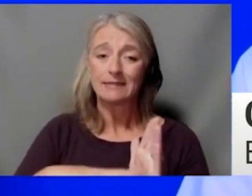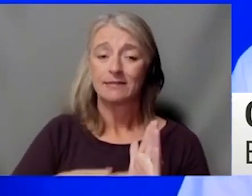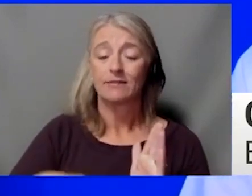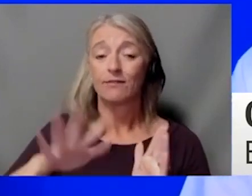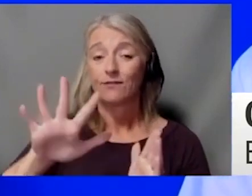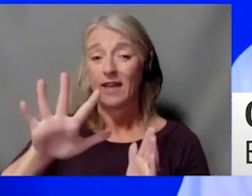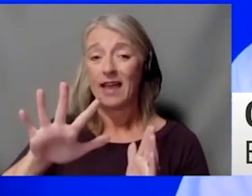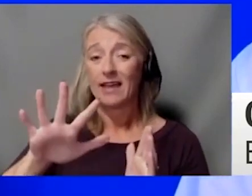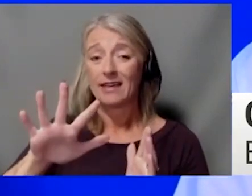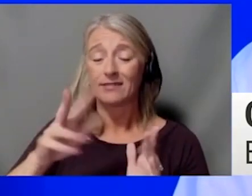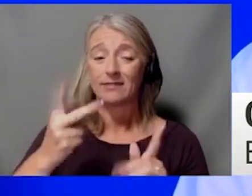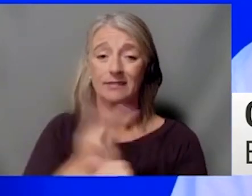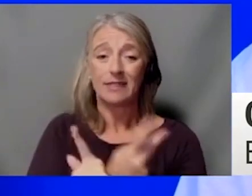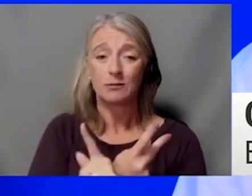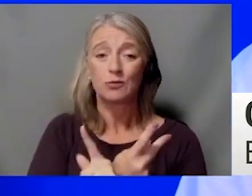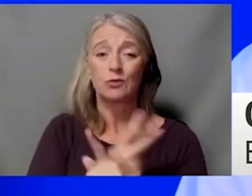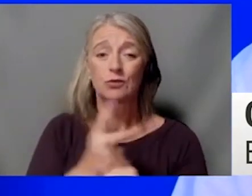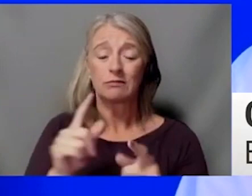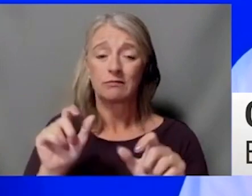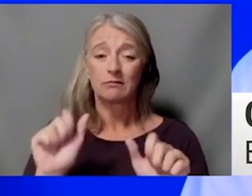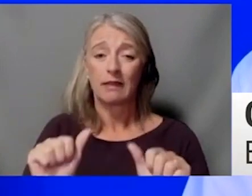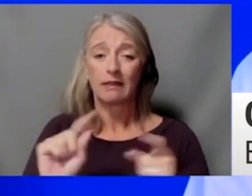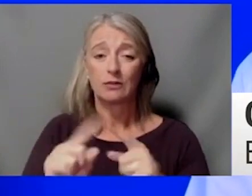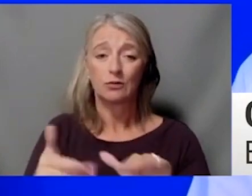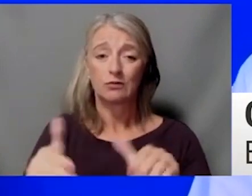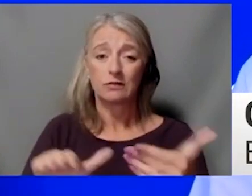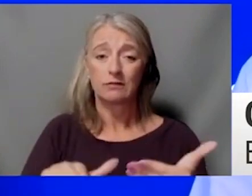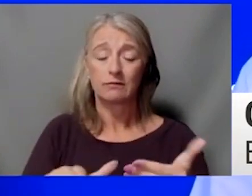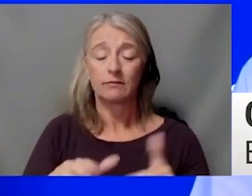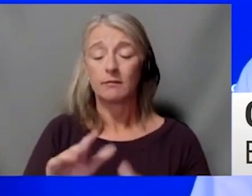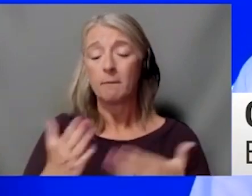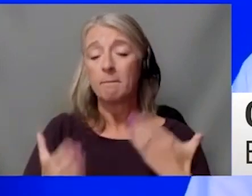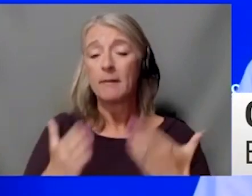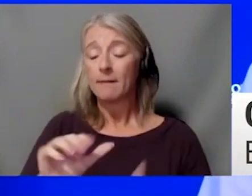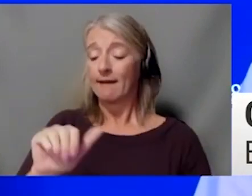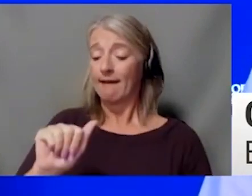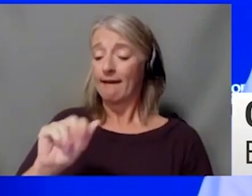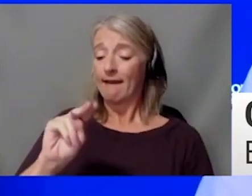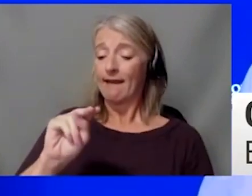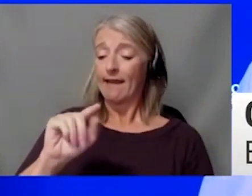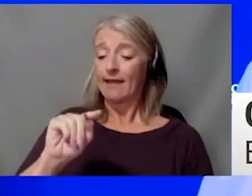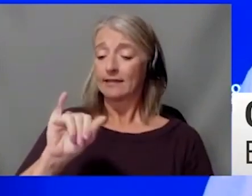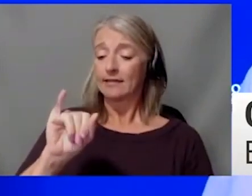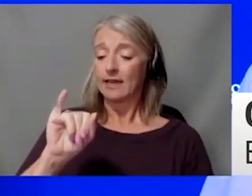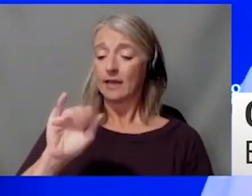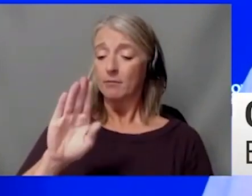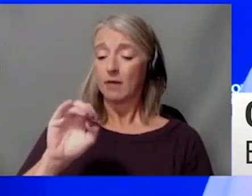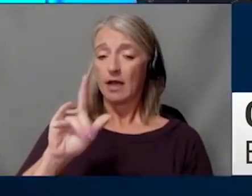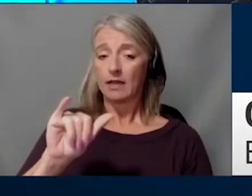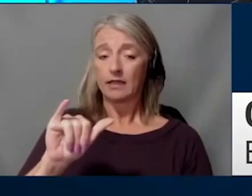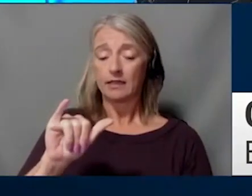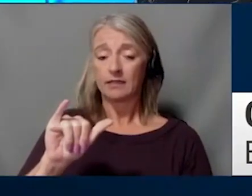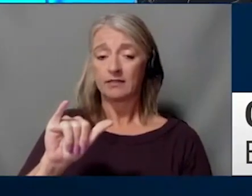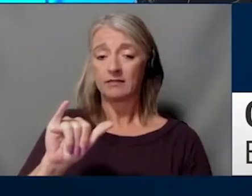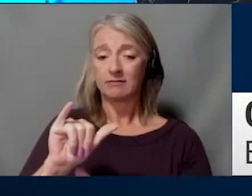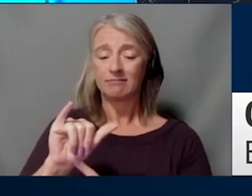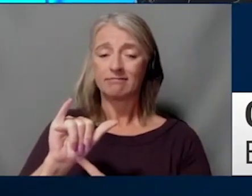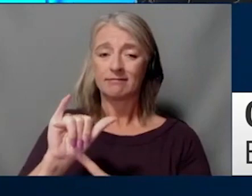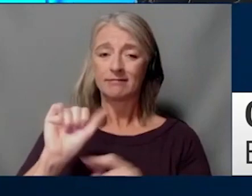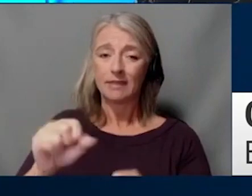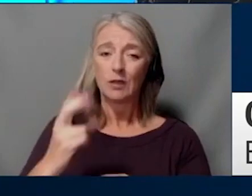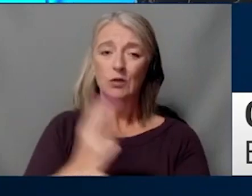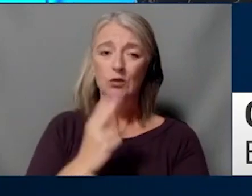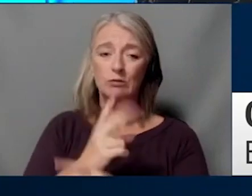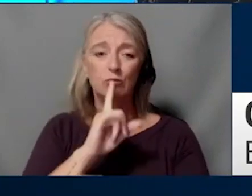Maybe the antibody immunity, which does help protect against infection itself, is not as great. I want to bring in our panel to